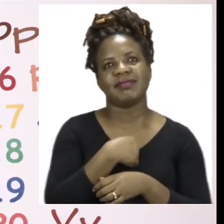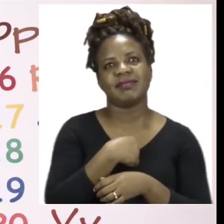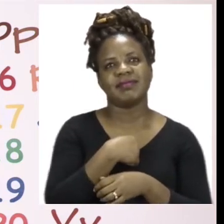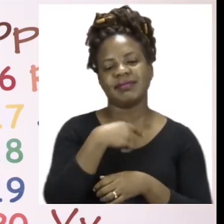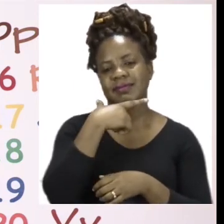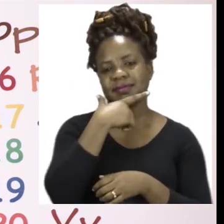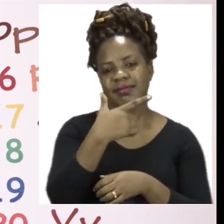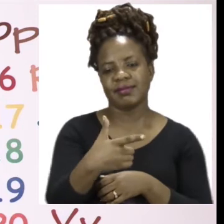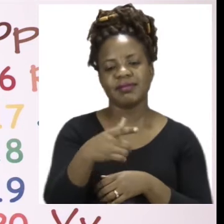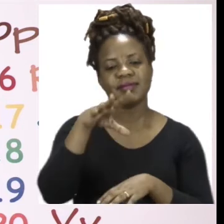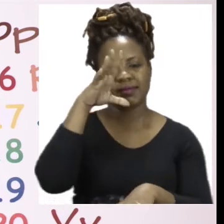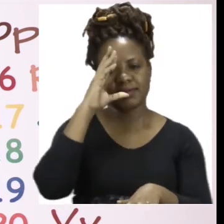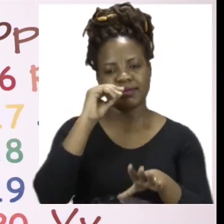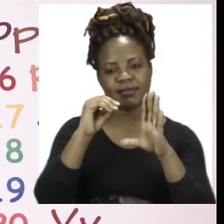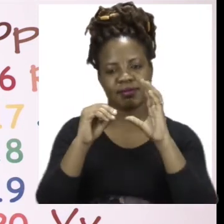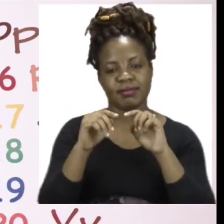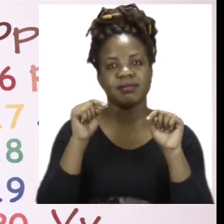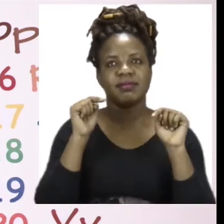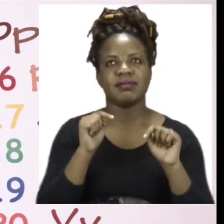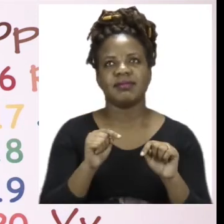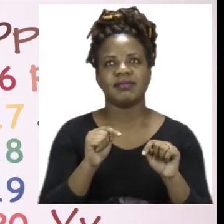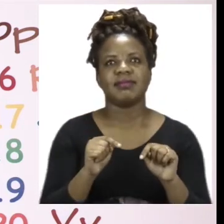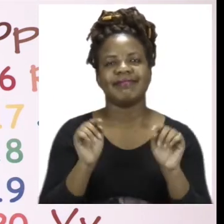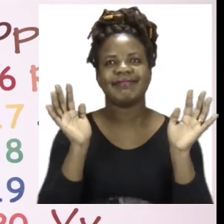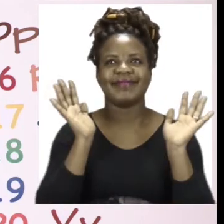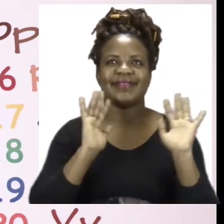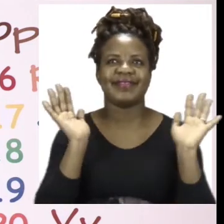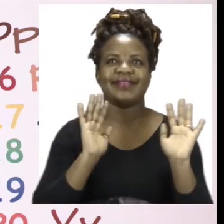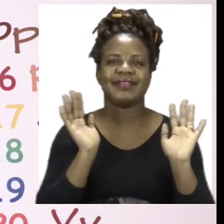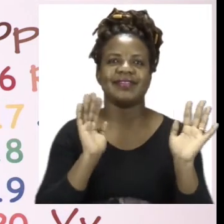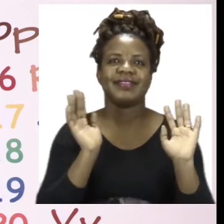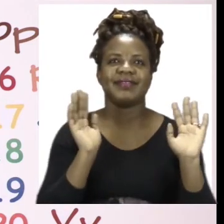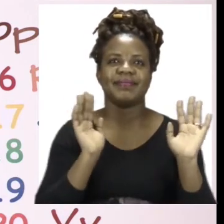like to say thank you for joining us today and goodbye.